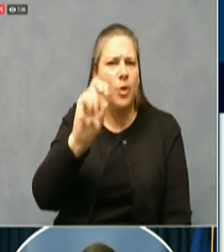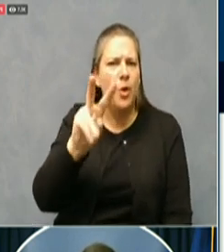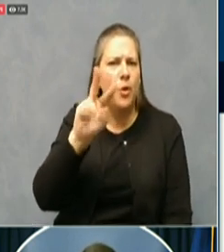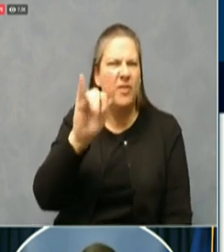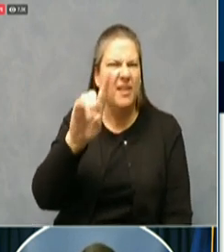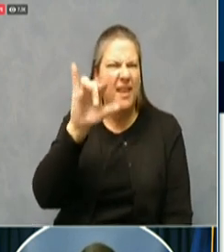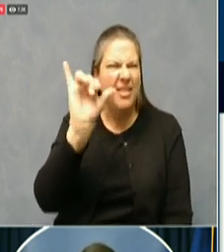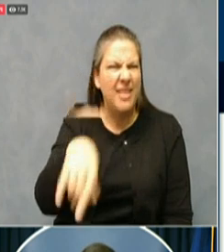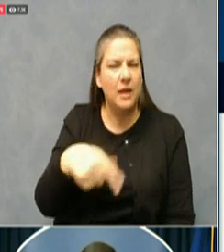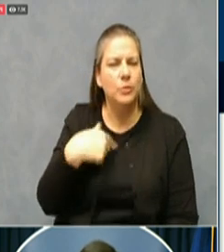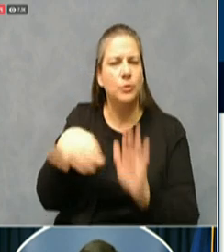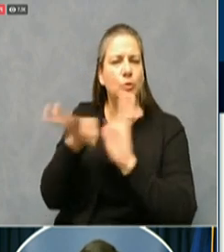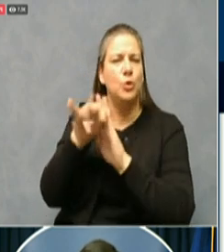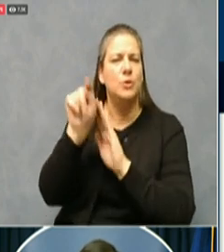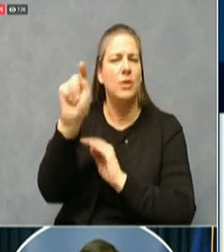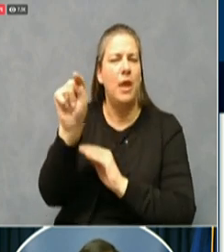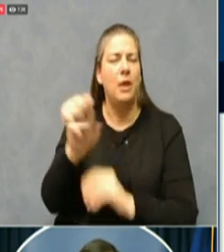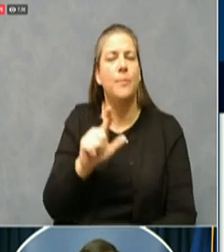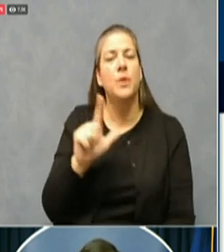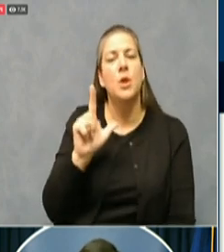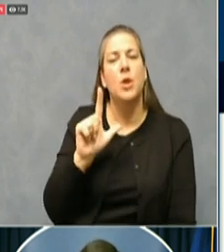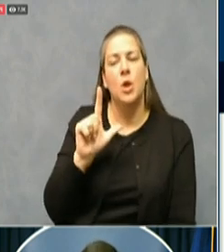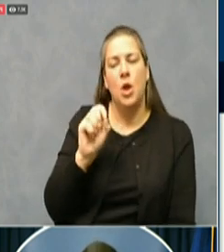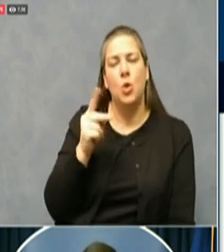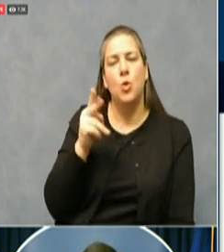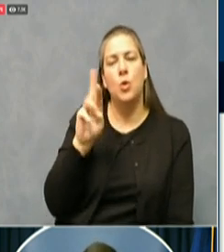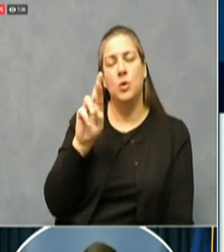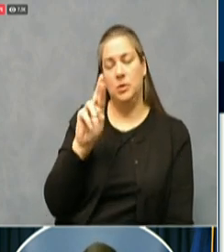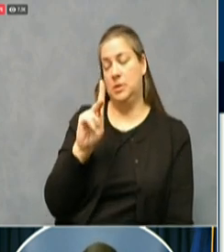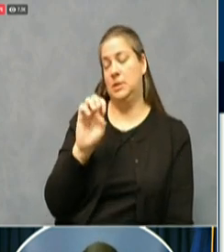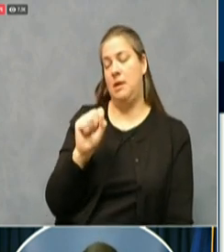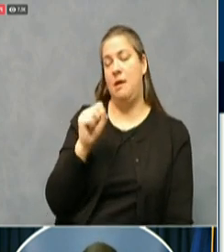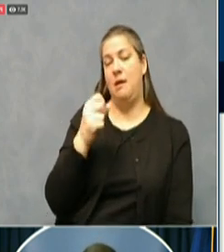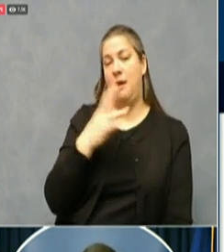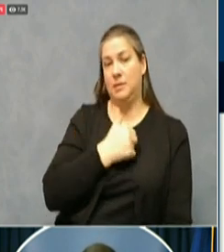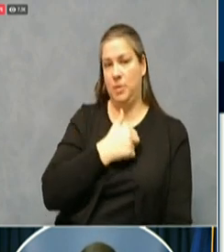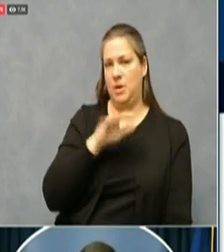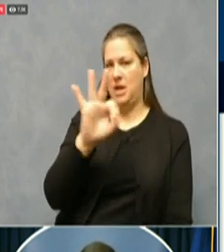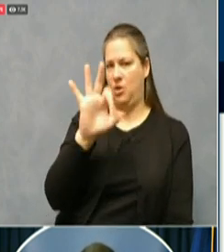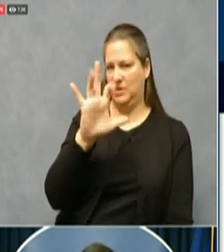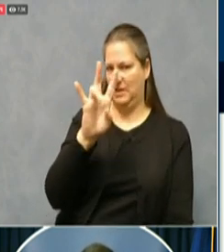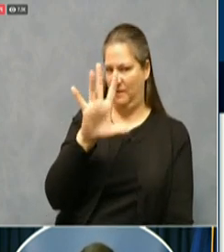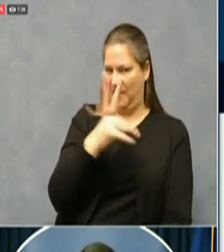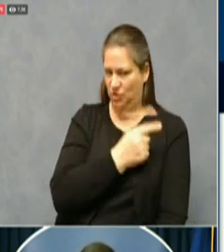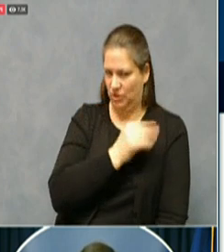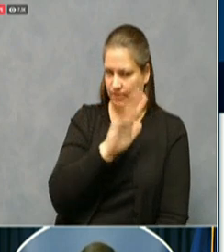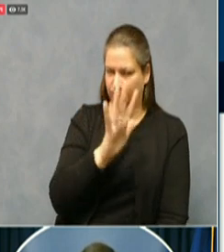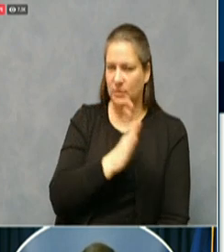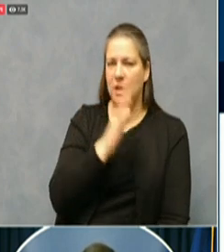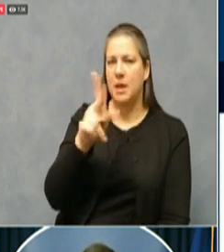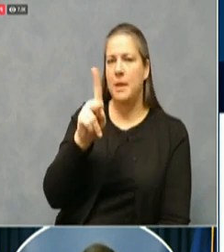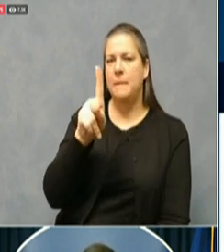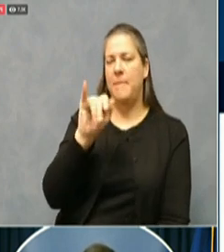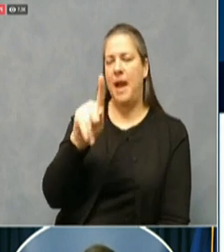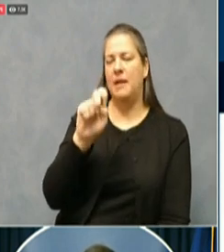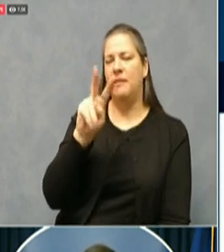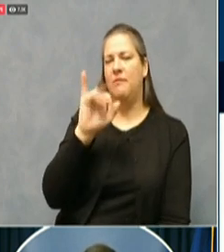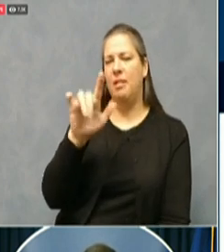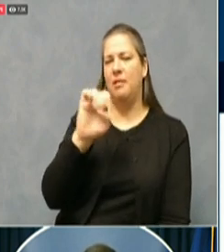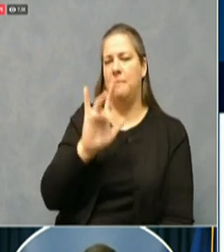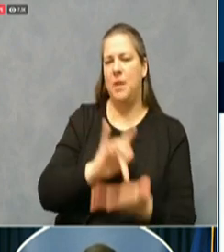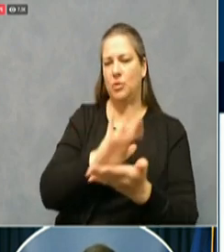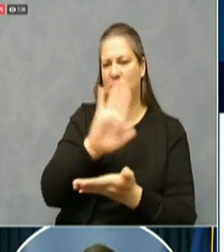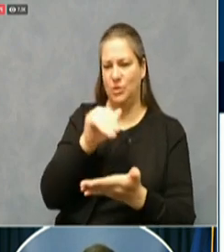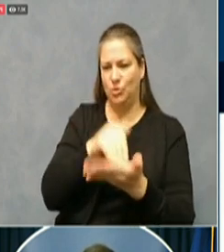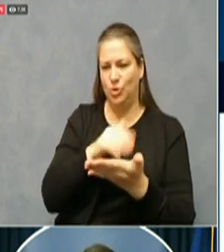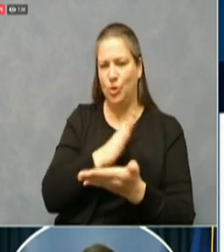Lord's Hospital will receive 975 Pikeville Medical Center 975 University of